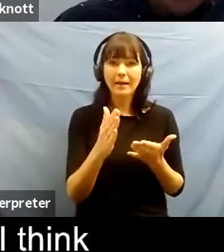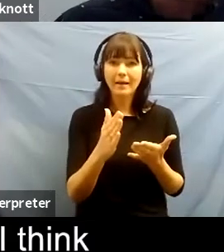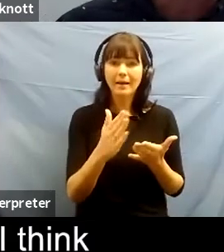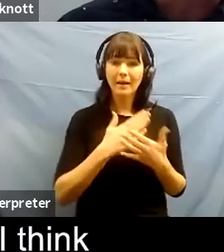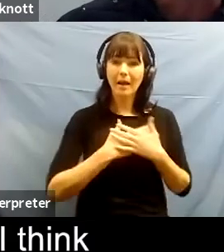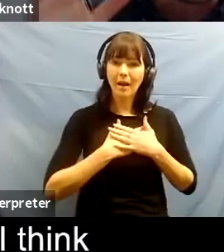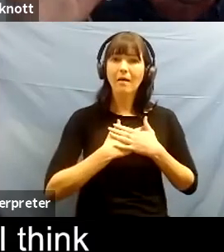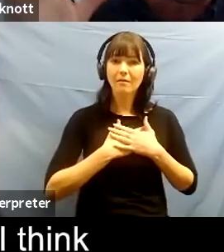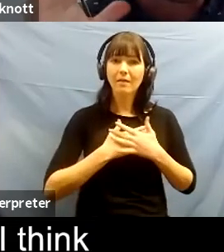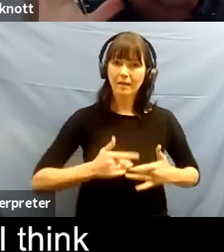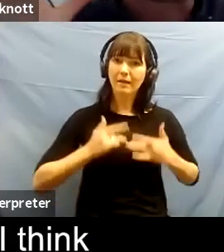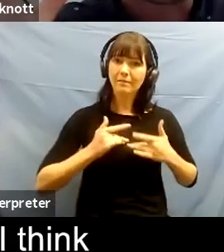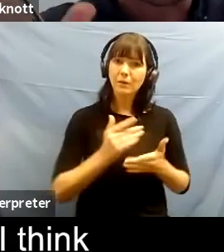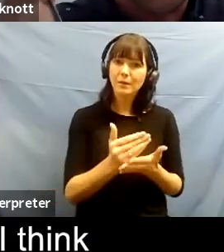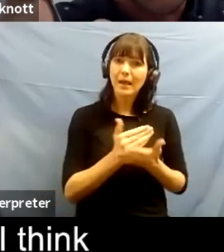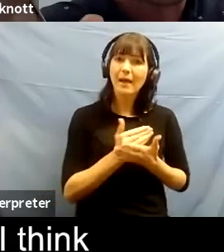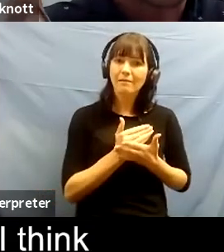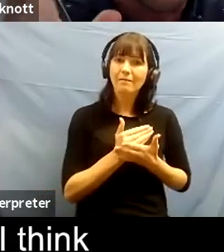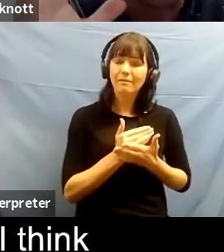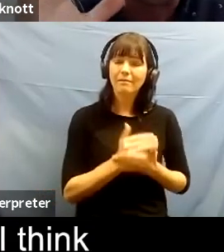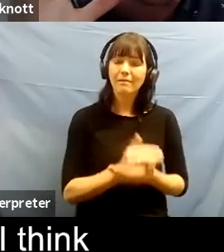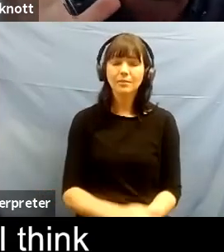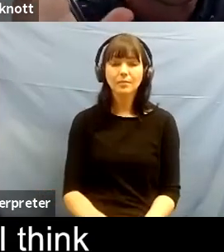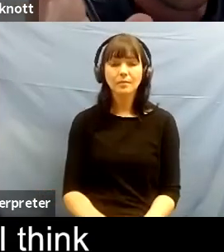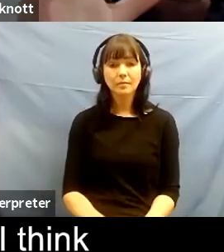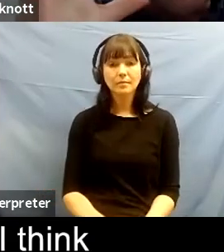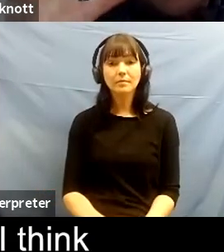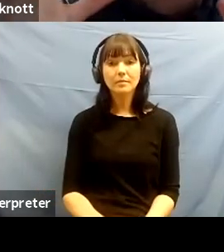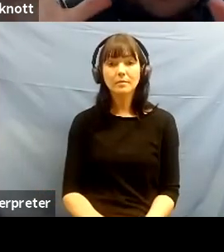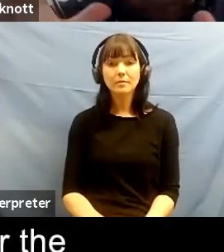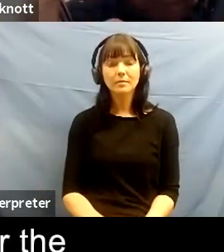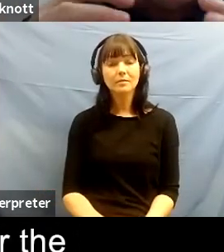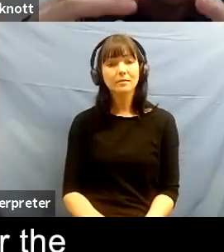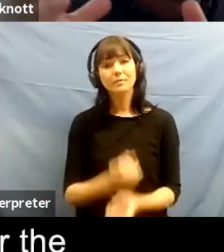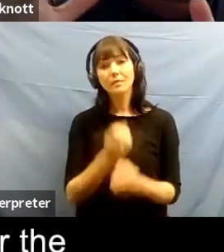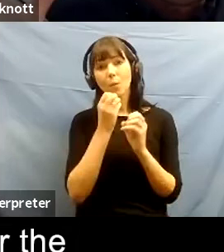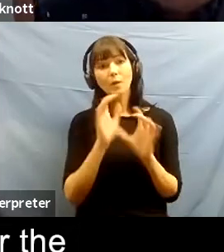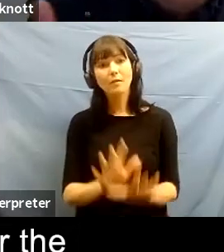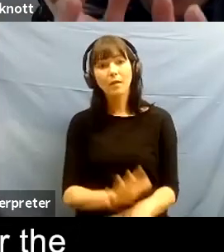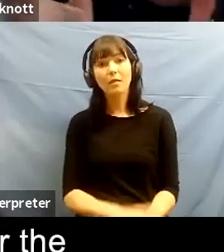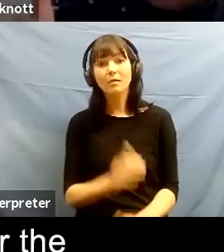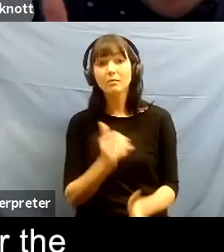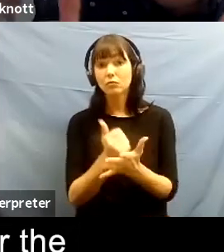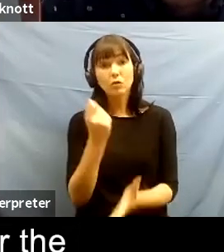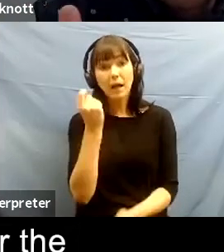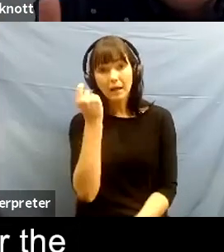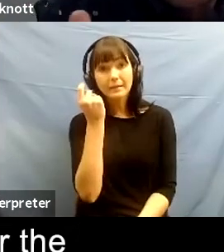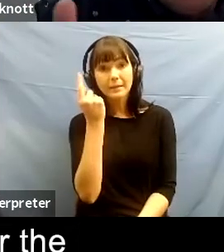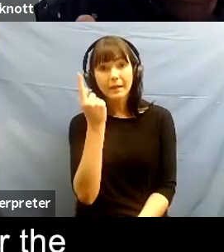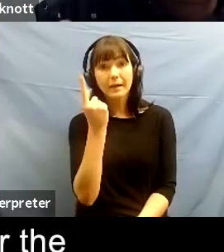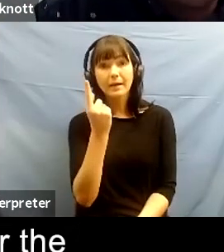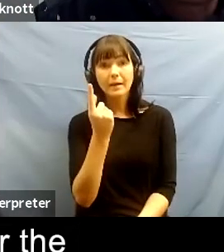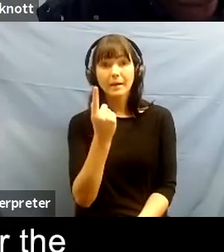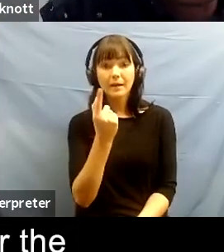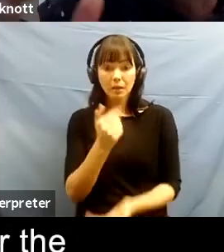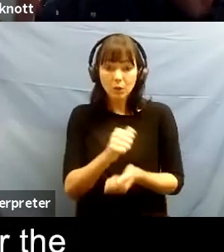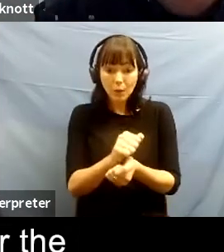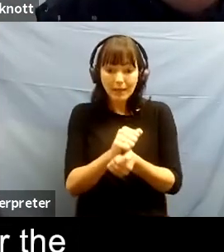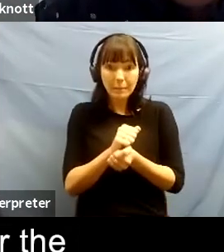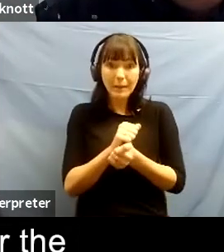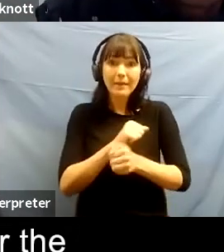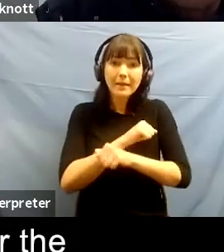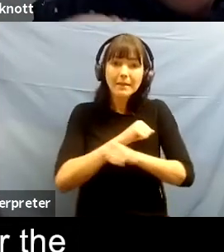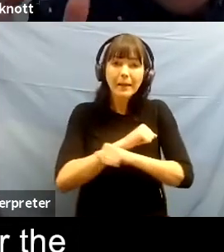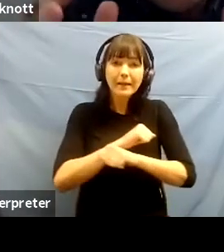wonderful wonderful yeah i think that's a great idea of course you know having that saving that space for the creative work that's